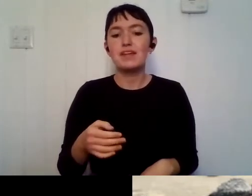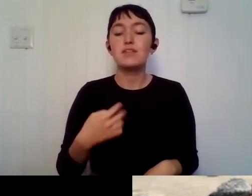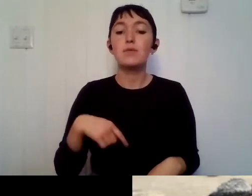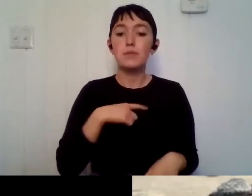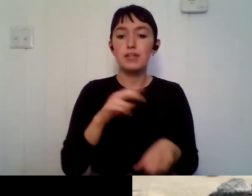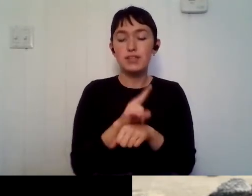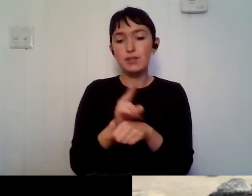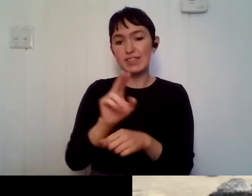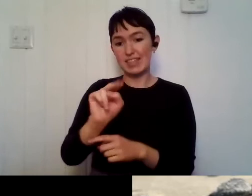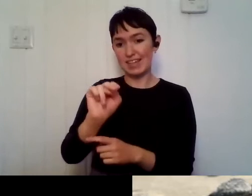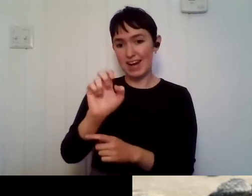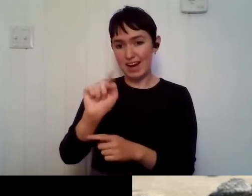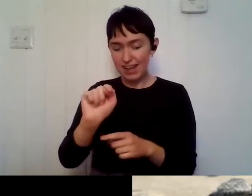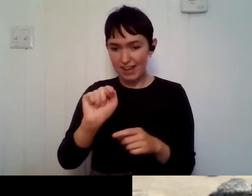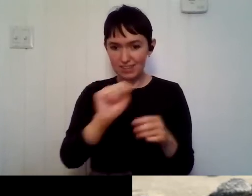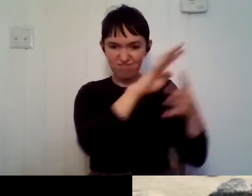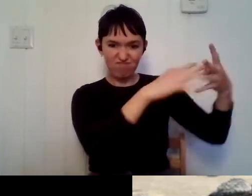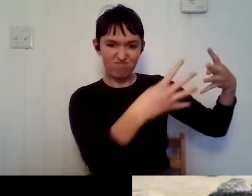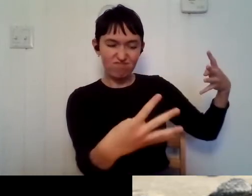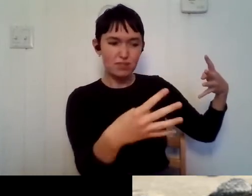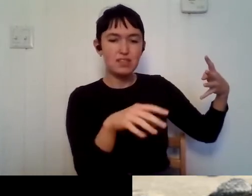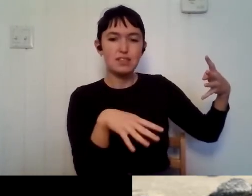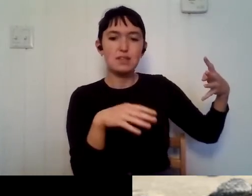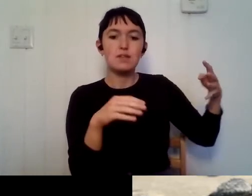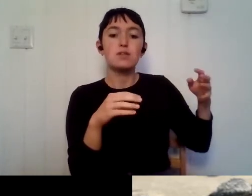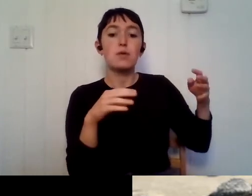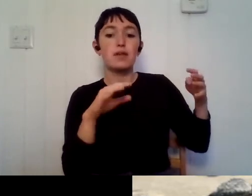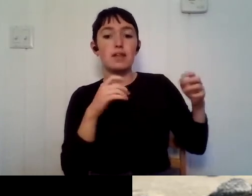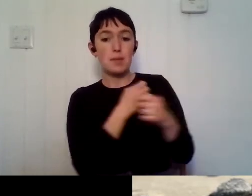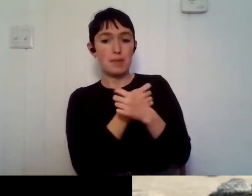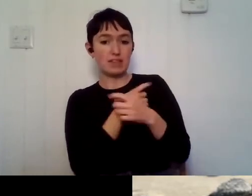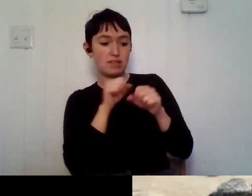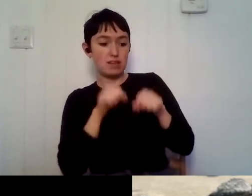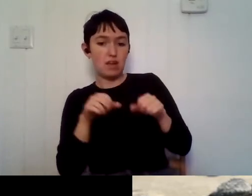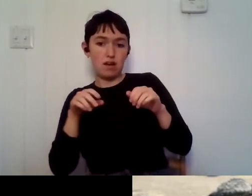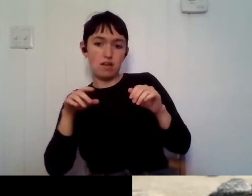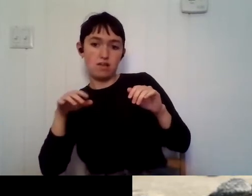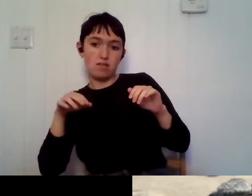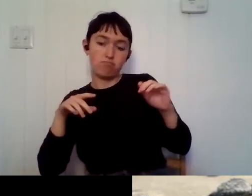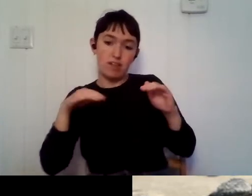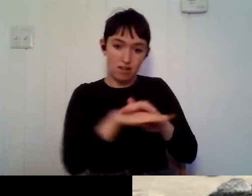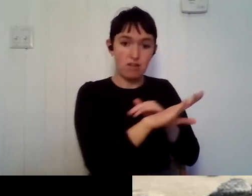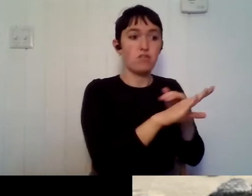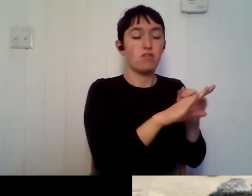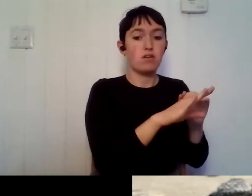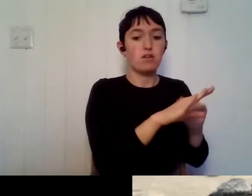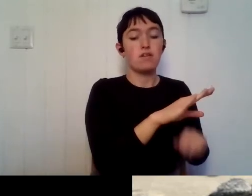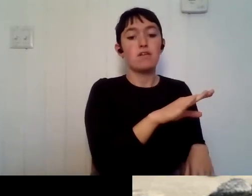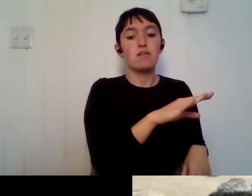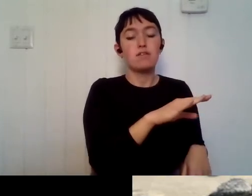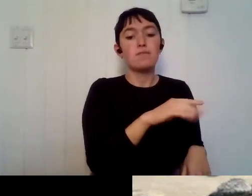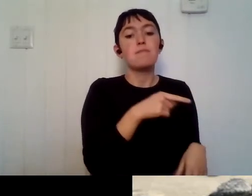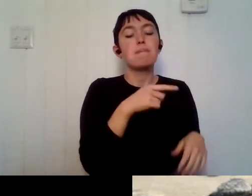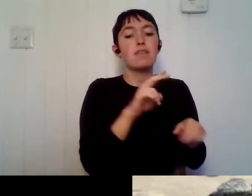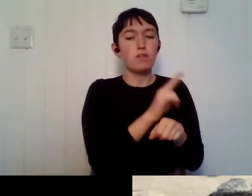It's, um, kind of thin and then the bats will fly into it. And then we would take them out and then we're using what's known as a heart trap,